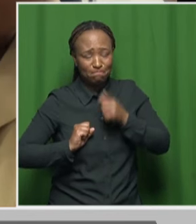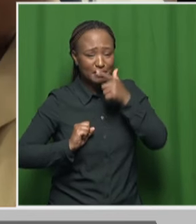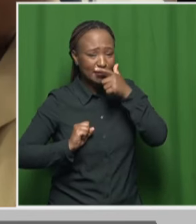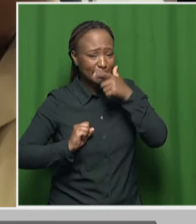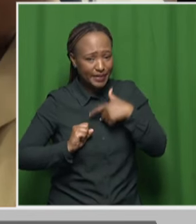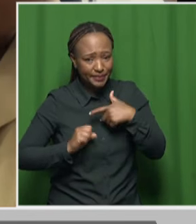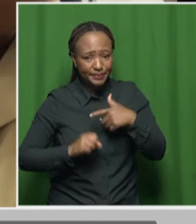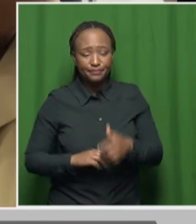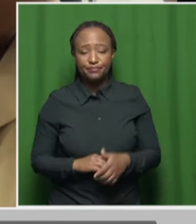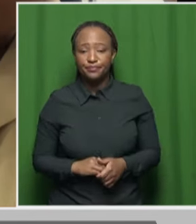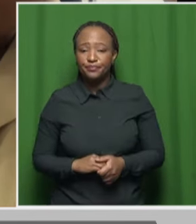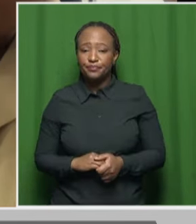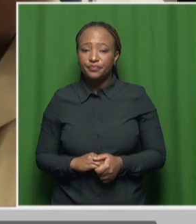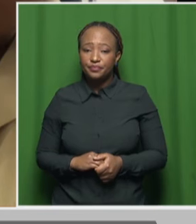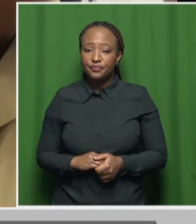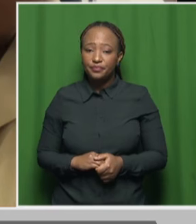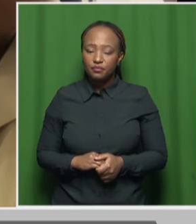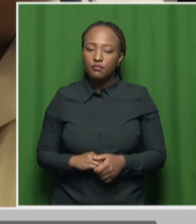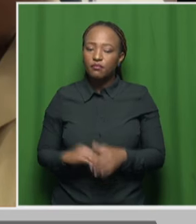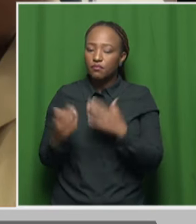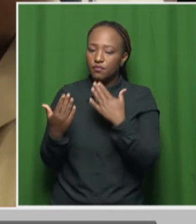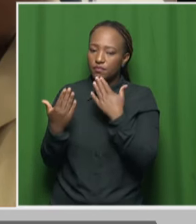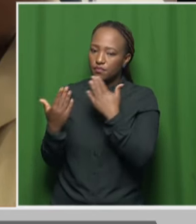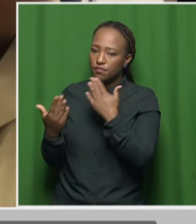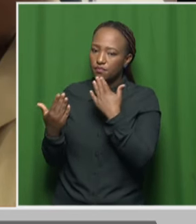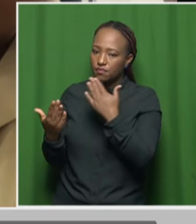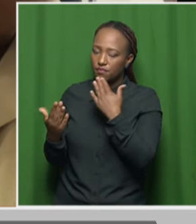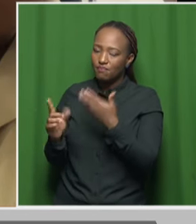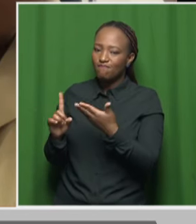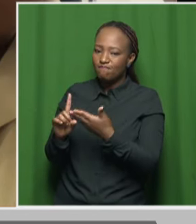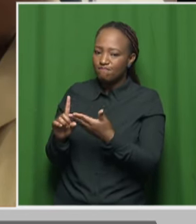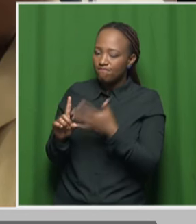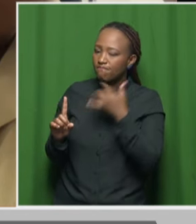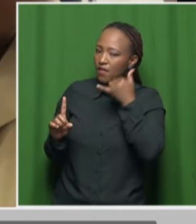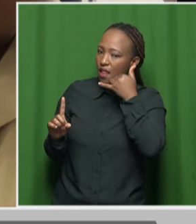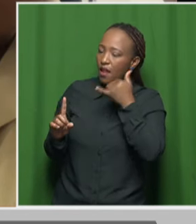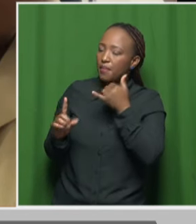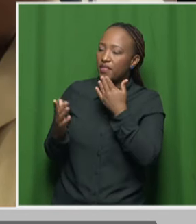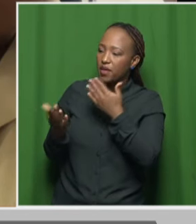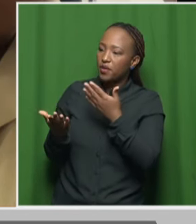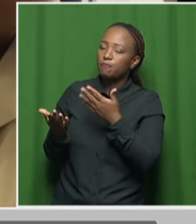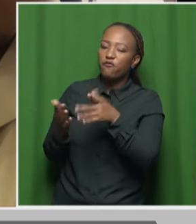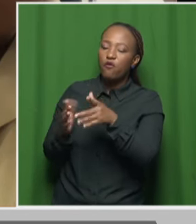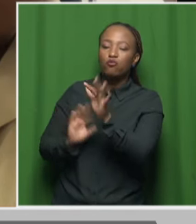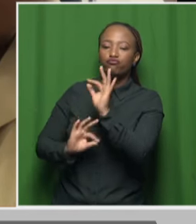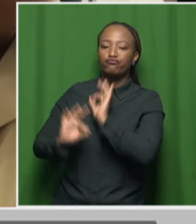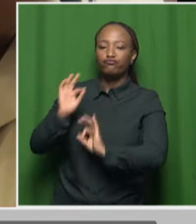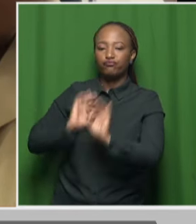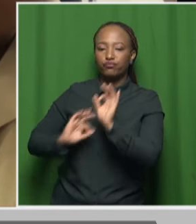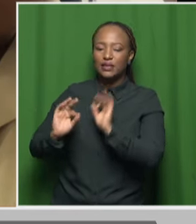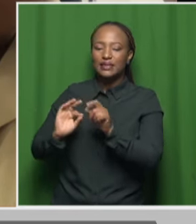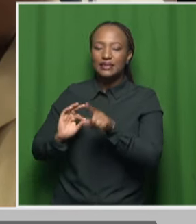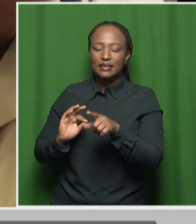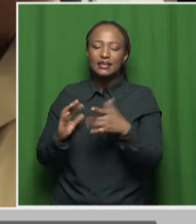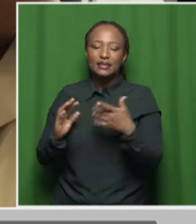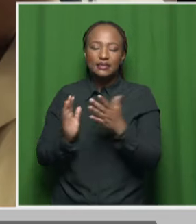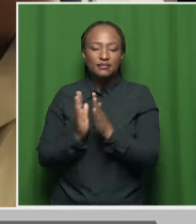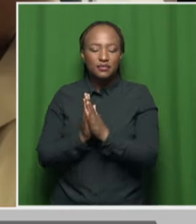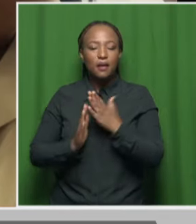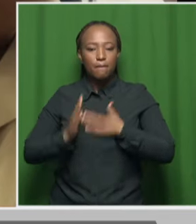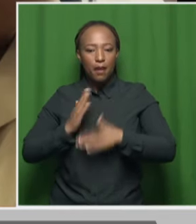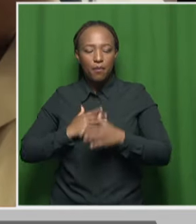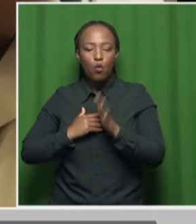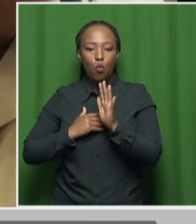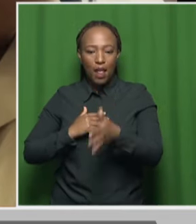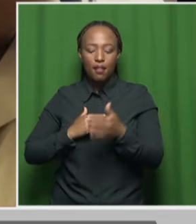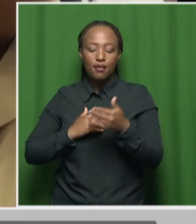Ms. Simsimang, thank you so much for giving us some clarity at this point. And of course, please bear with us as we